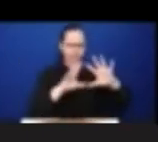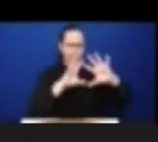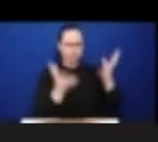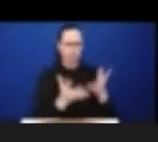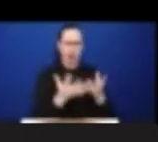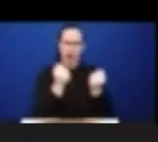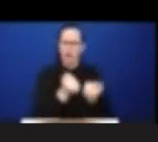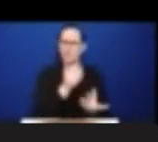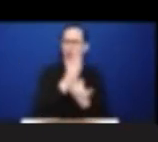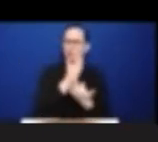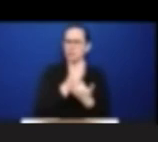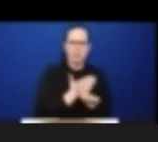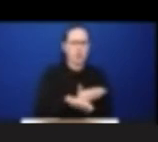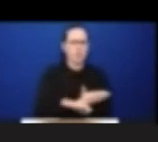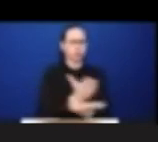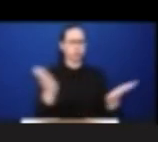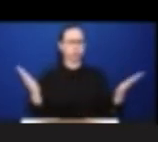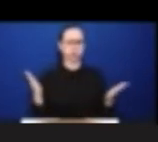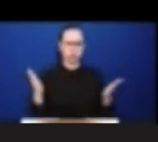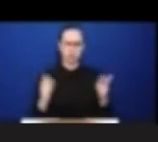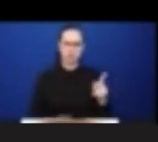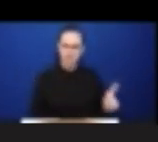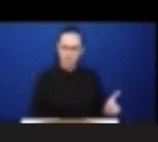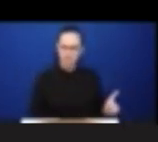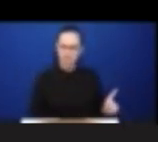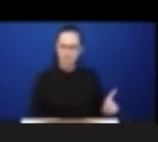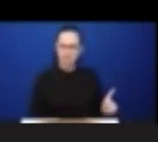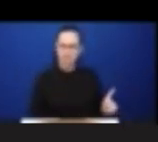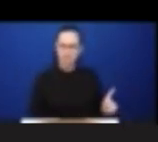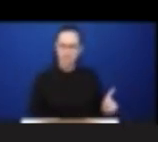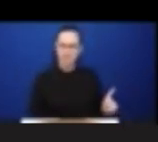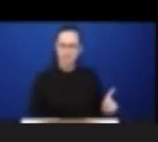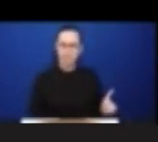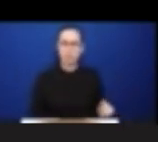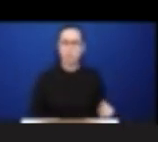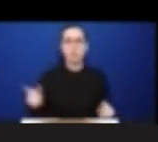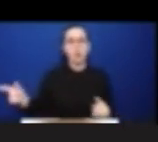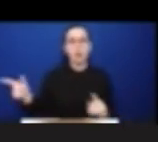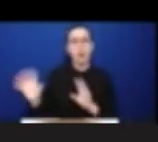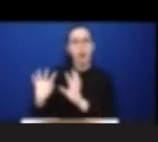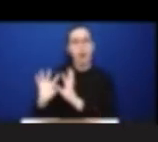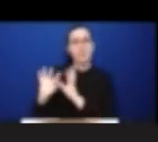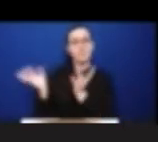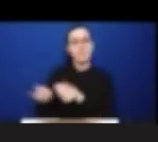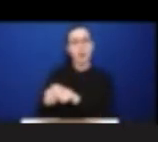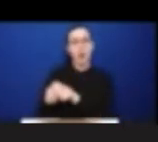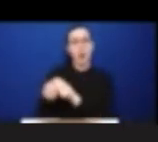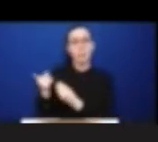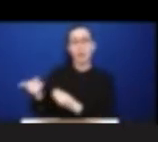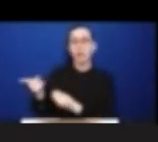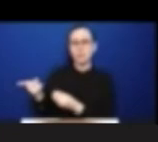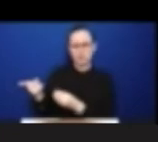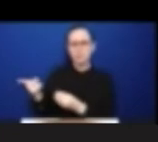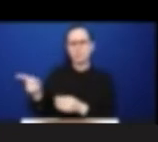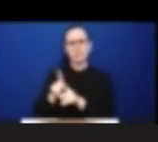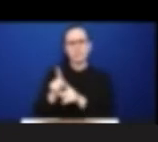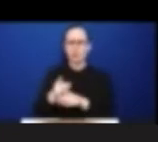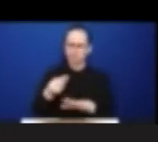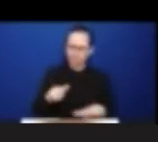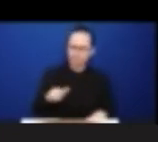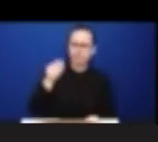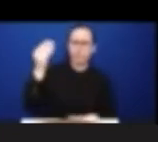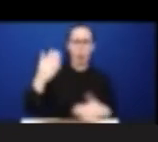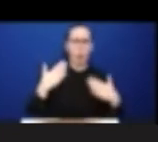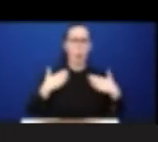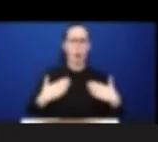for many families was a part of their advocacy toolbox. Either it presented